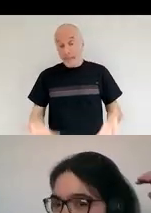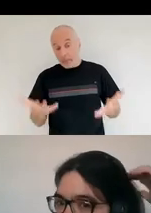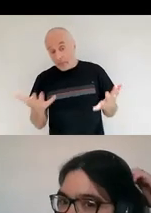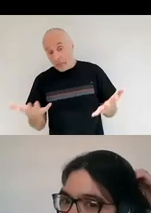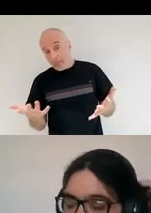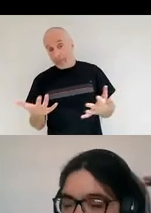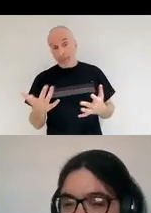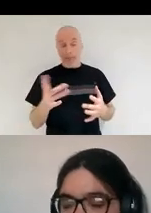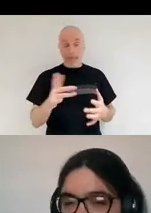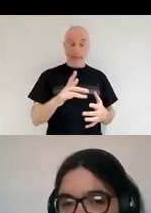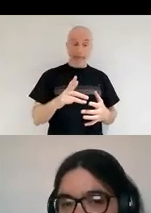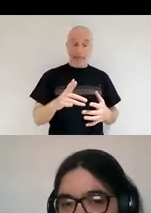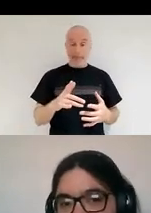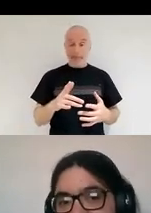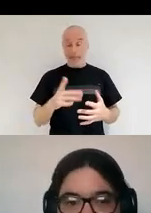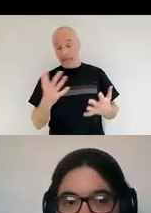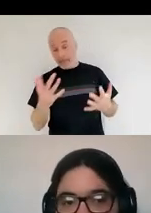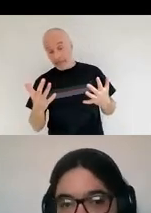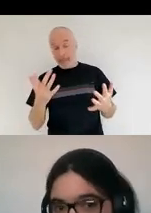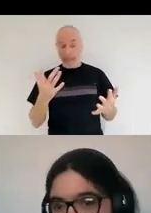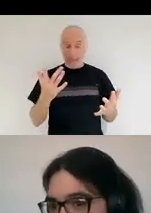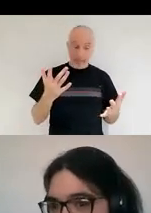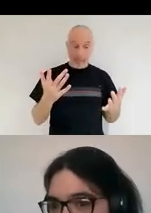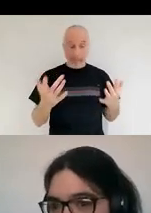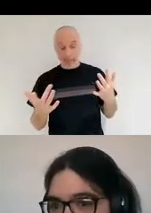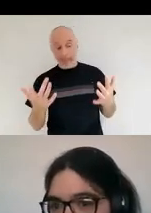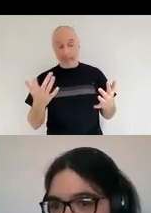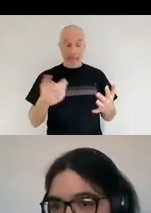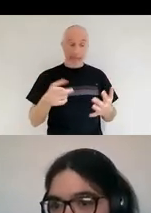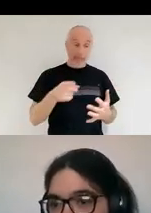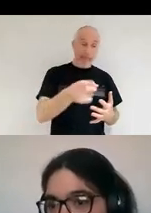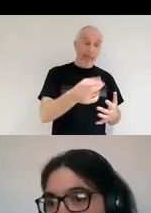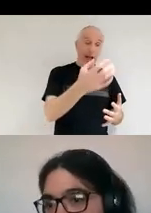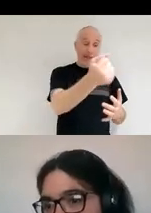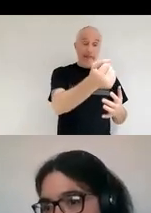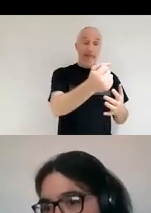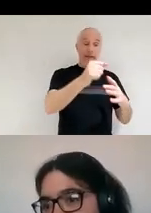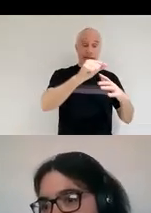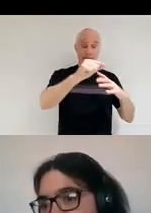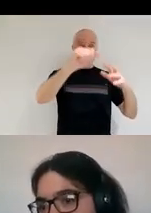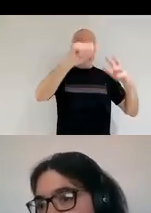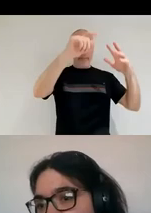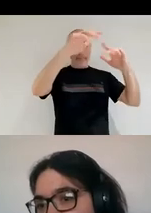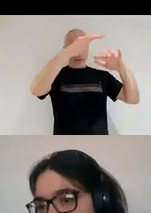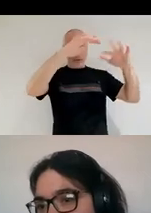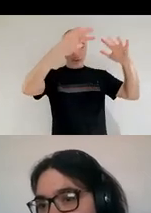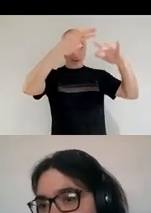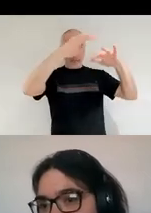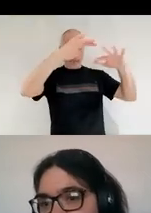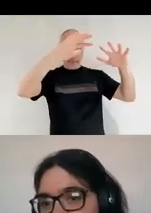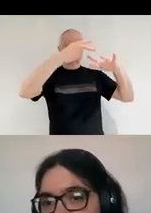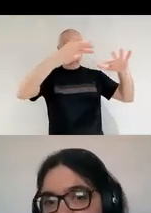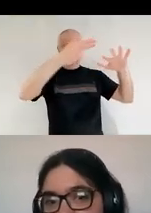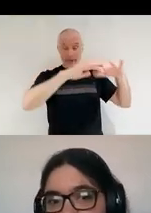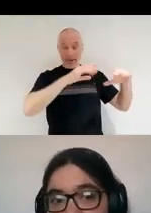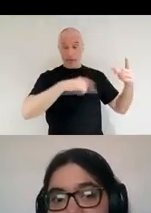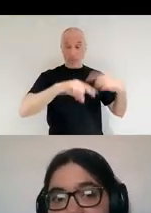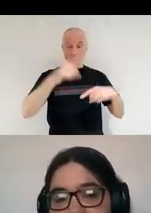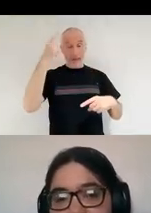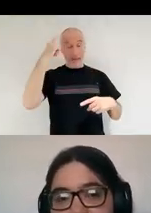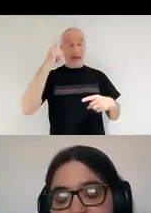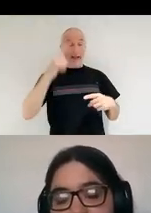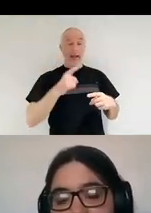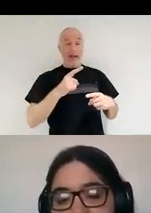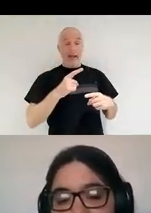an end, like, yes, the, this one also had a lot of dust. So all we think that all the galaxies in the early universe were